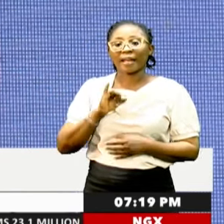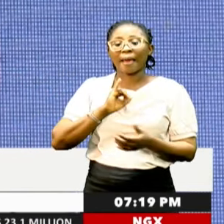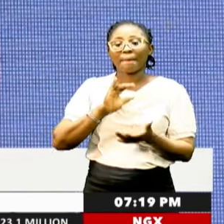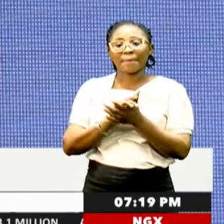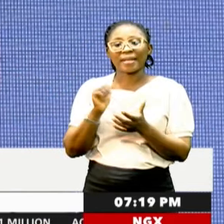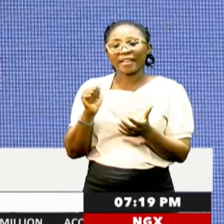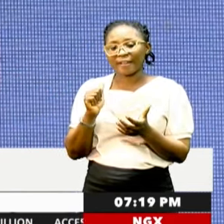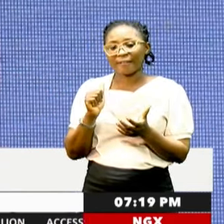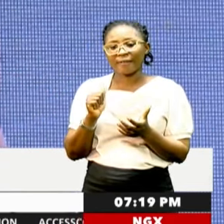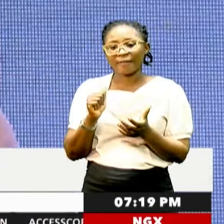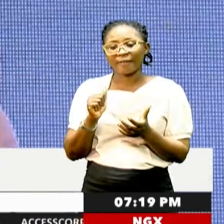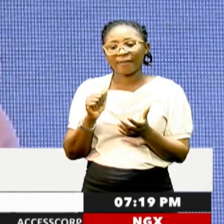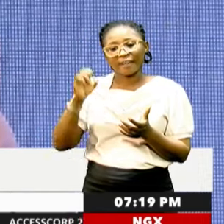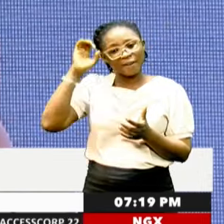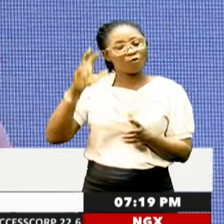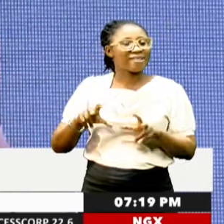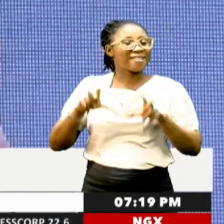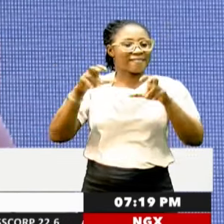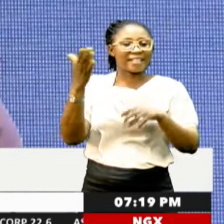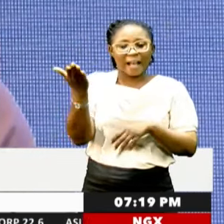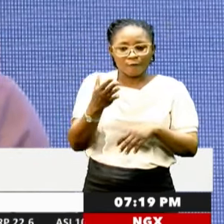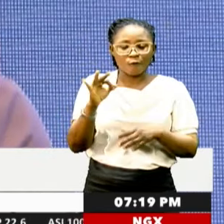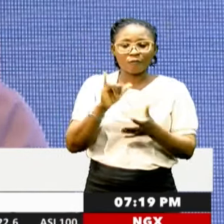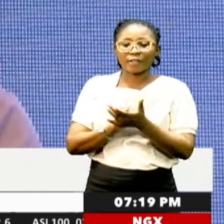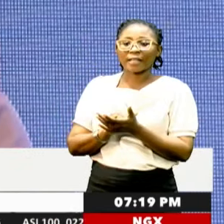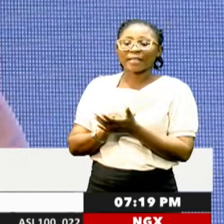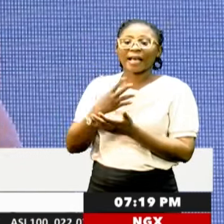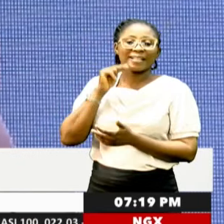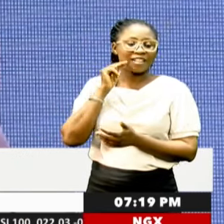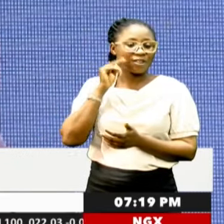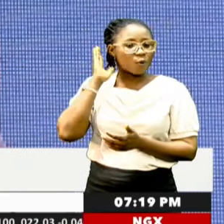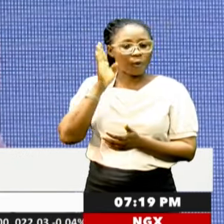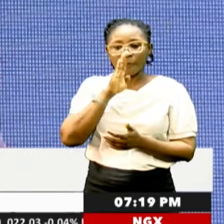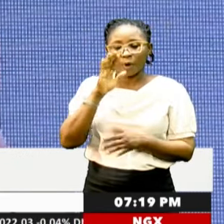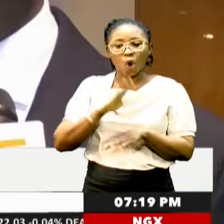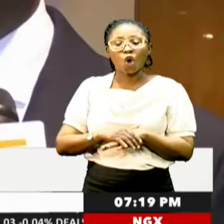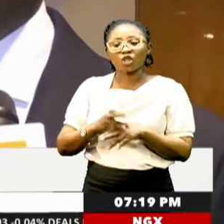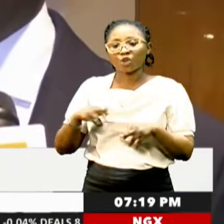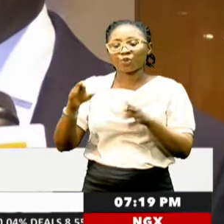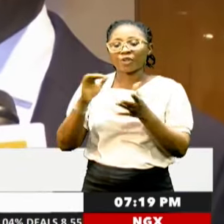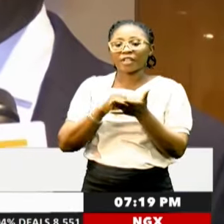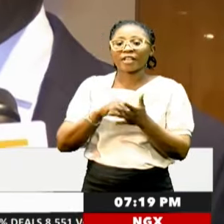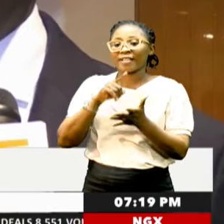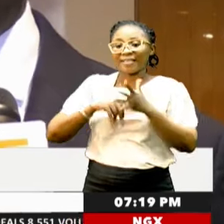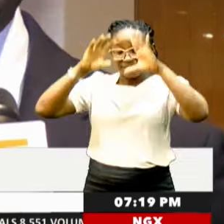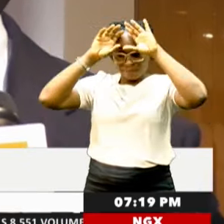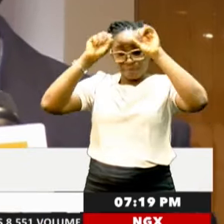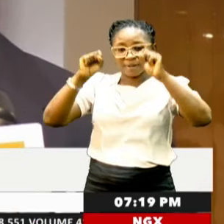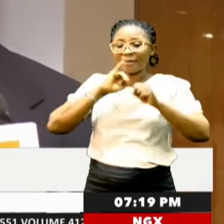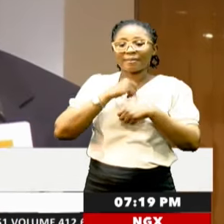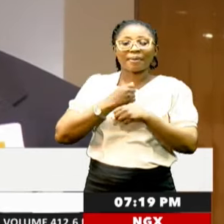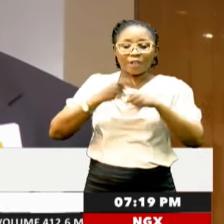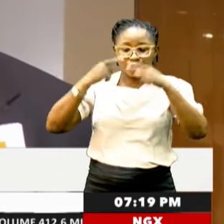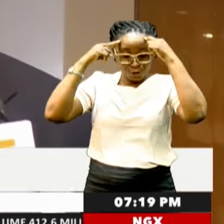he will reverse half of that and Nigeria will be on the match again. This President is making